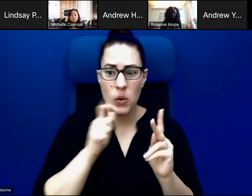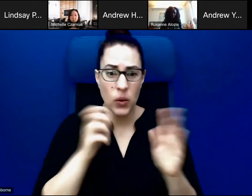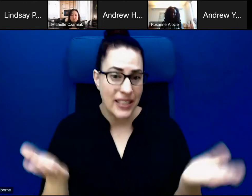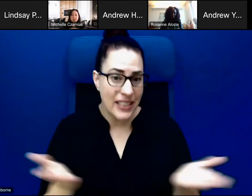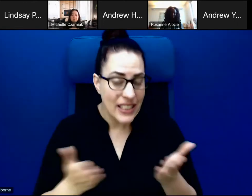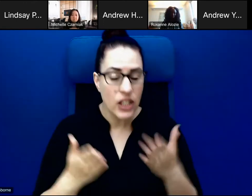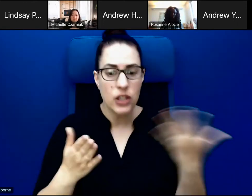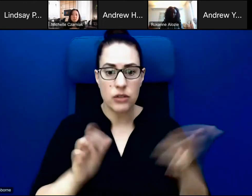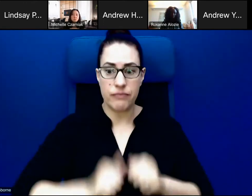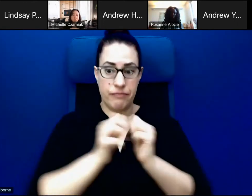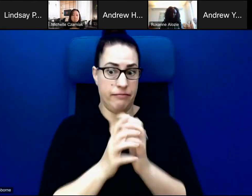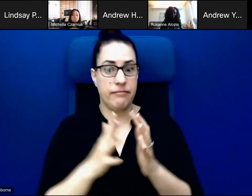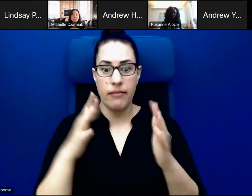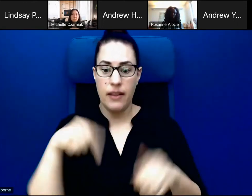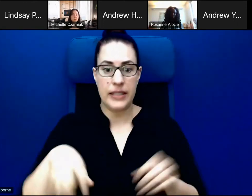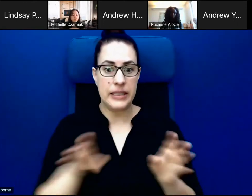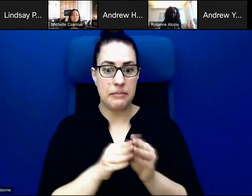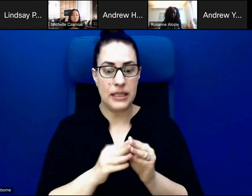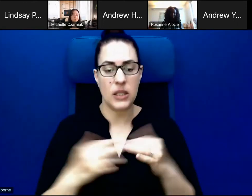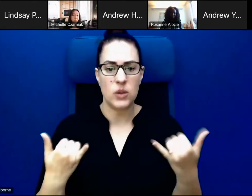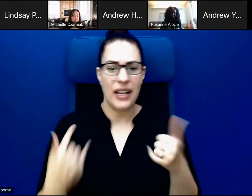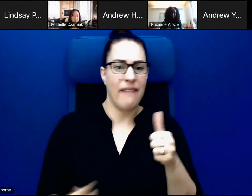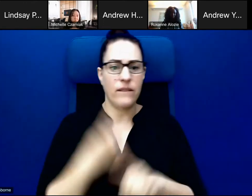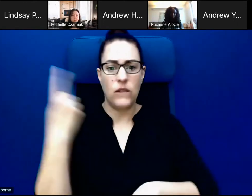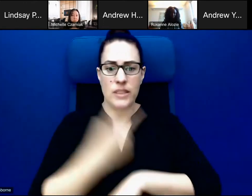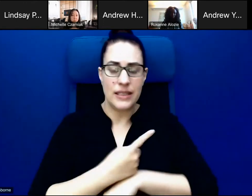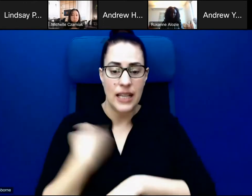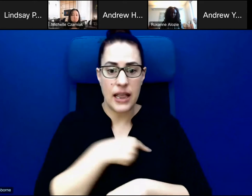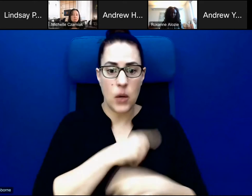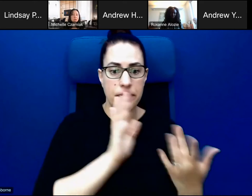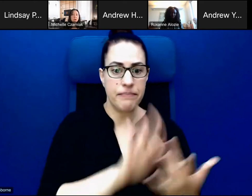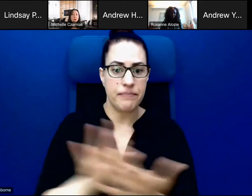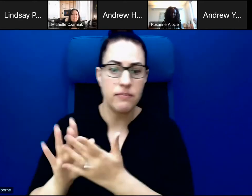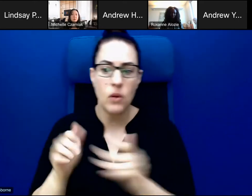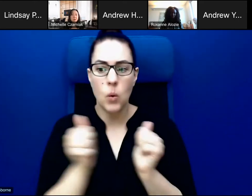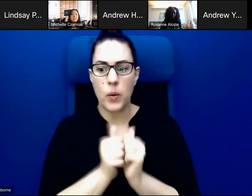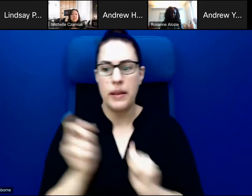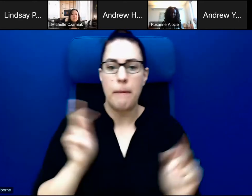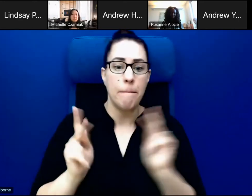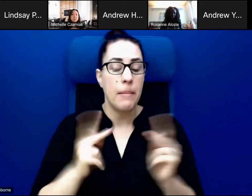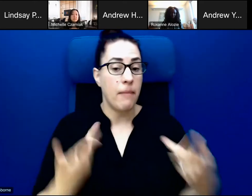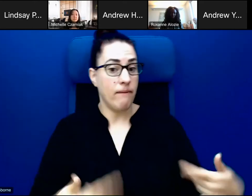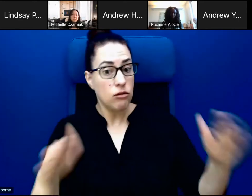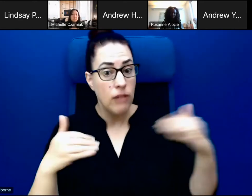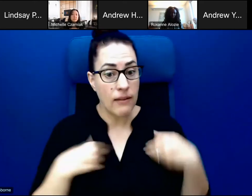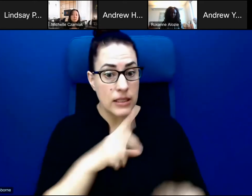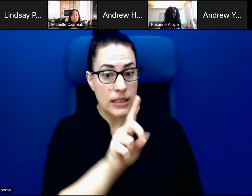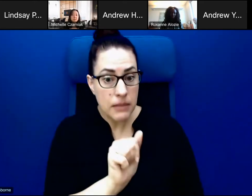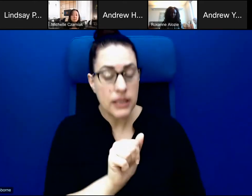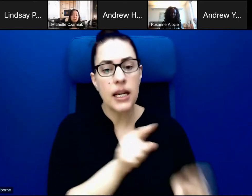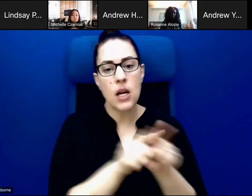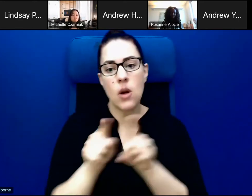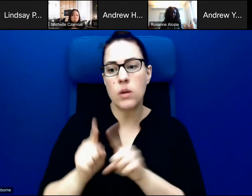is our first effort to outreach directly to either founders and owners who have a disability or to companies that are making disability